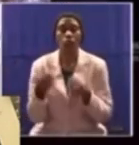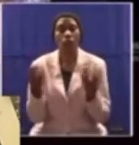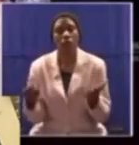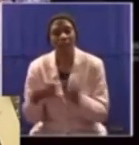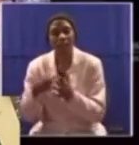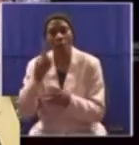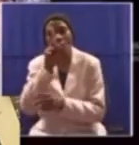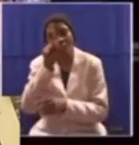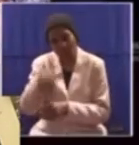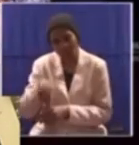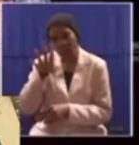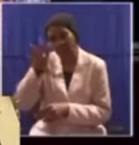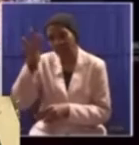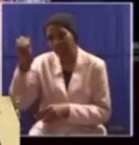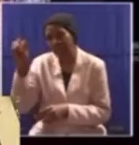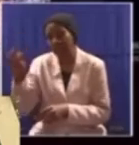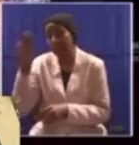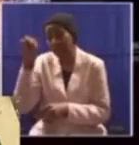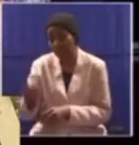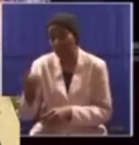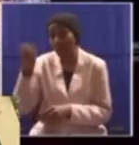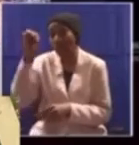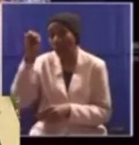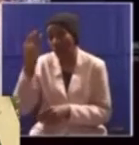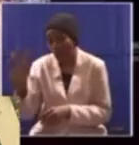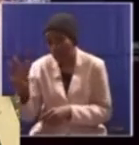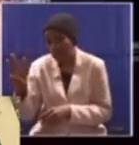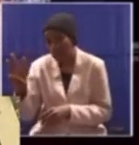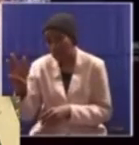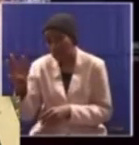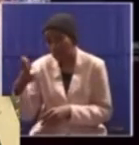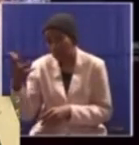1,500 megawatts